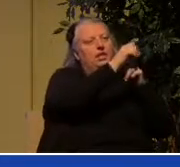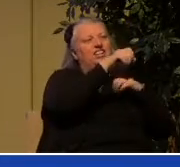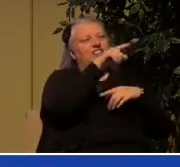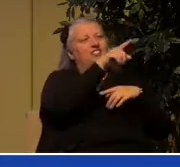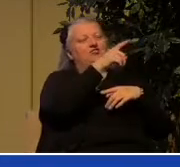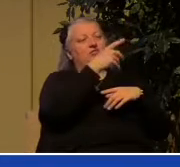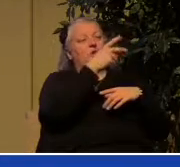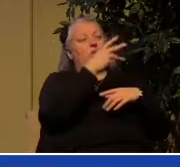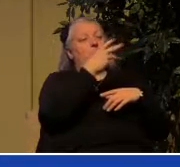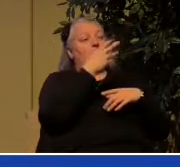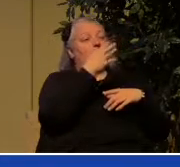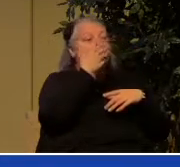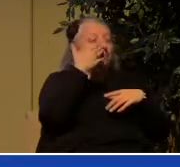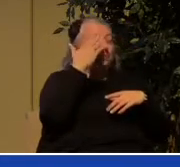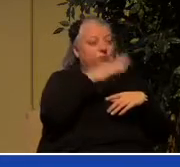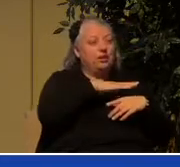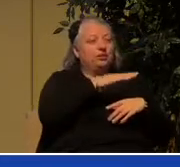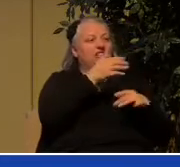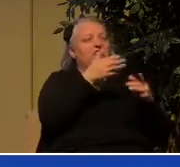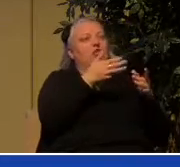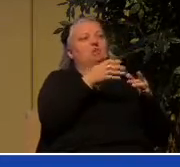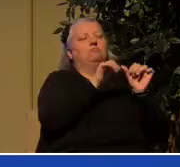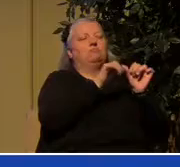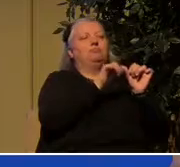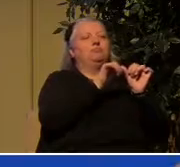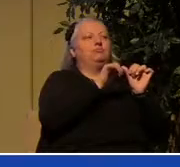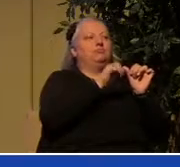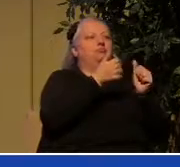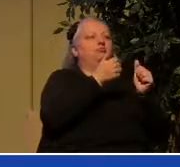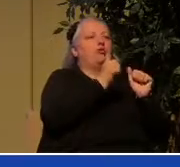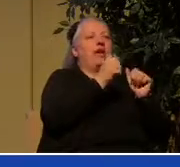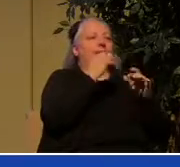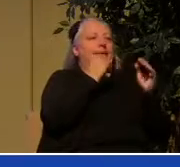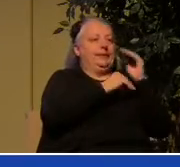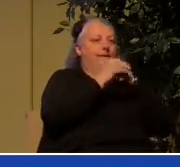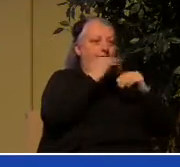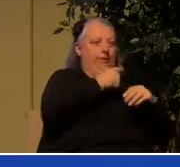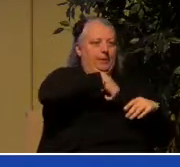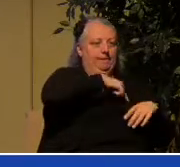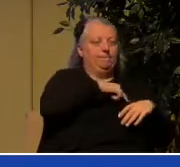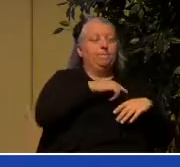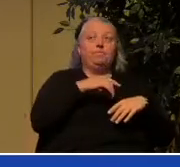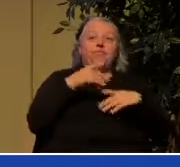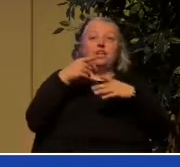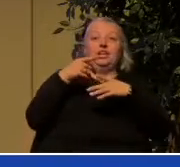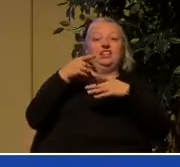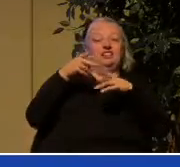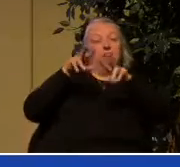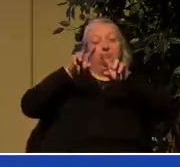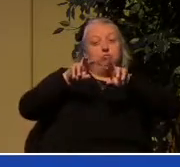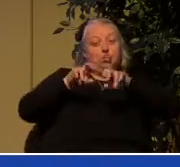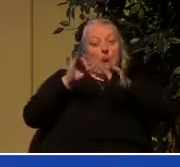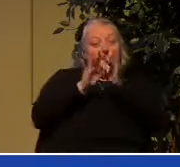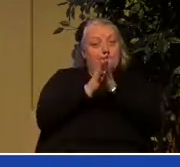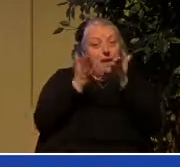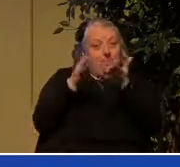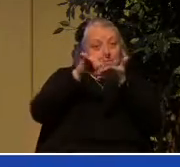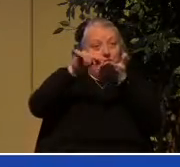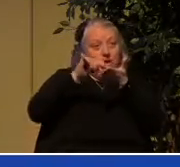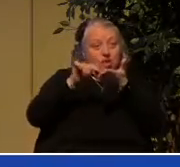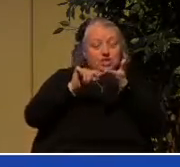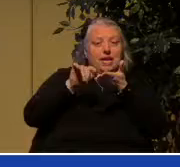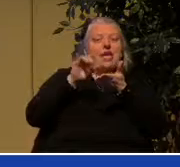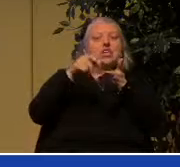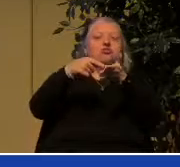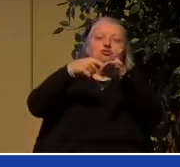trying to deceive us and it shows us who God is it shows us who Jesus is it shows us the provisions that God has made in Jesus